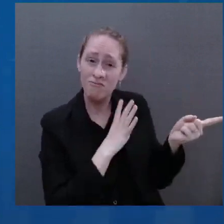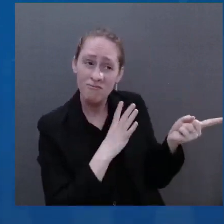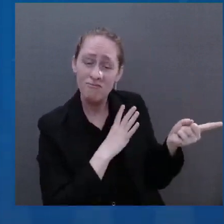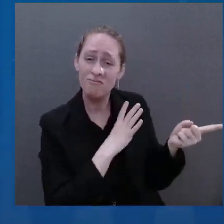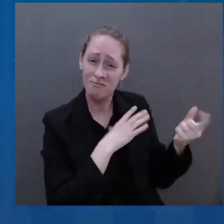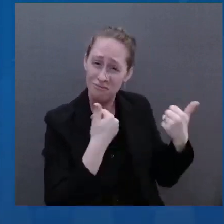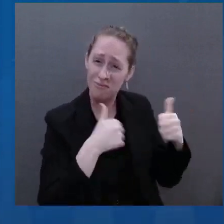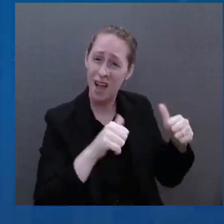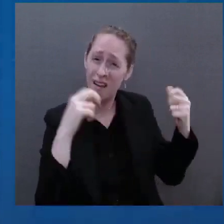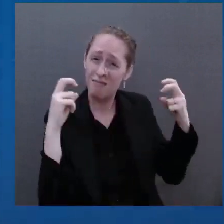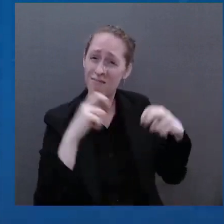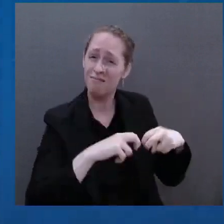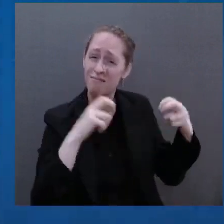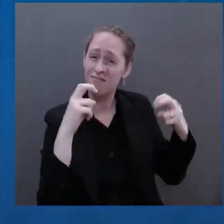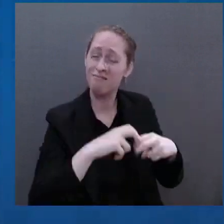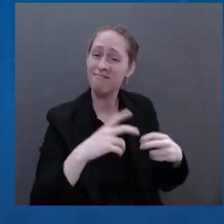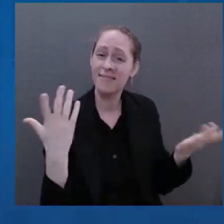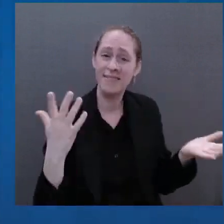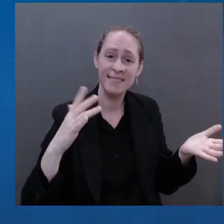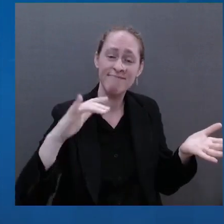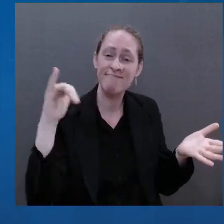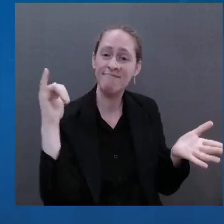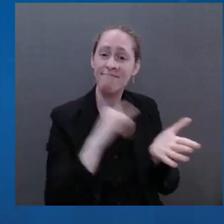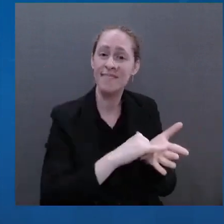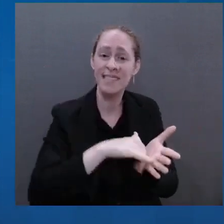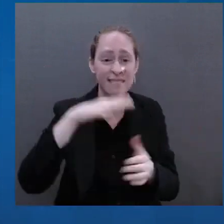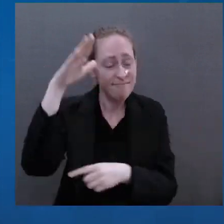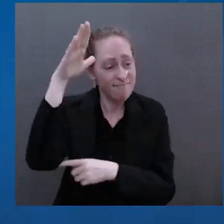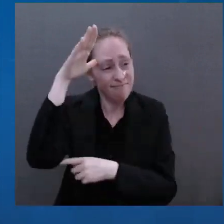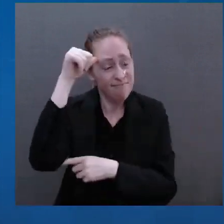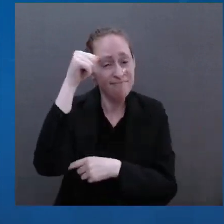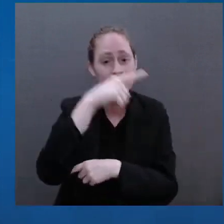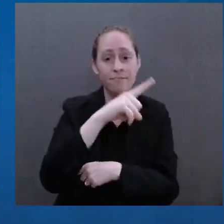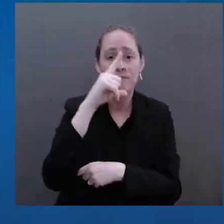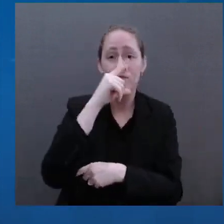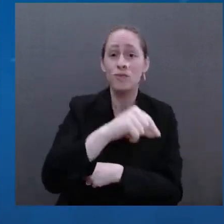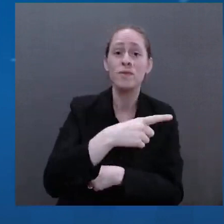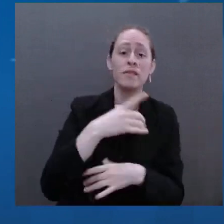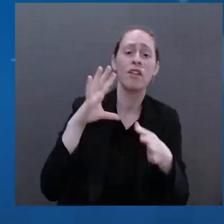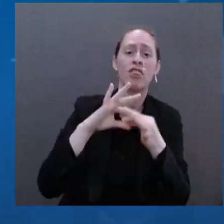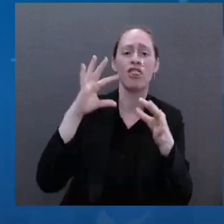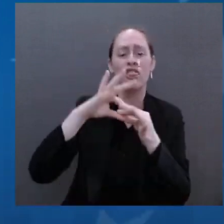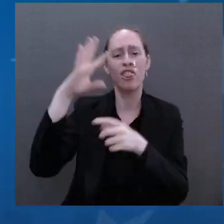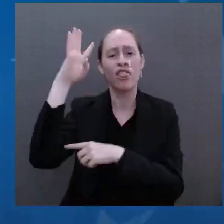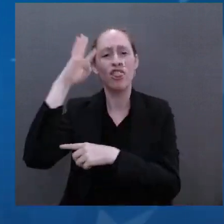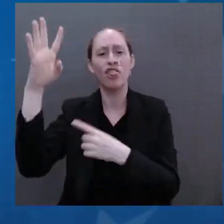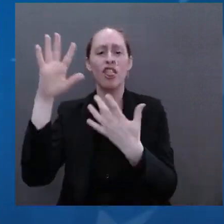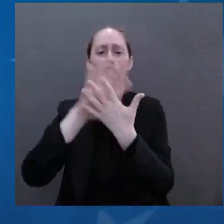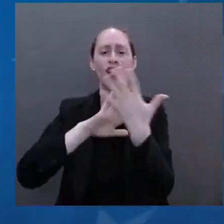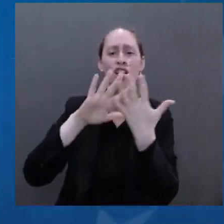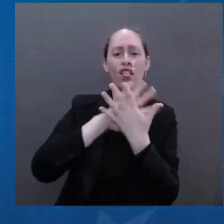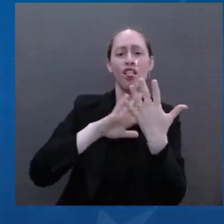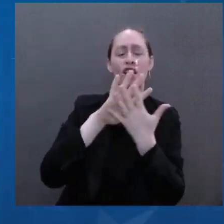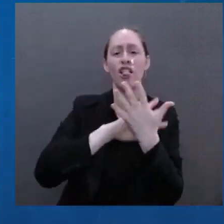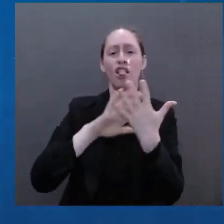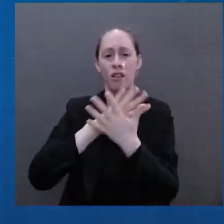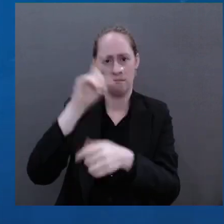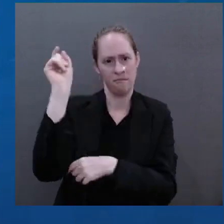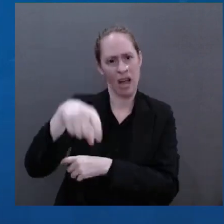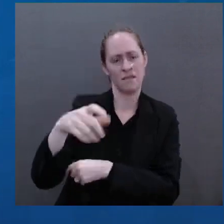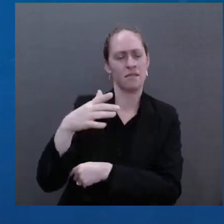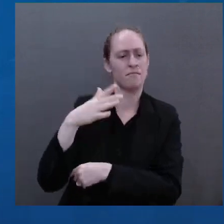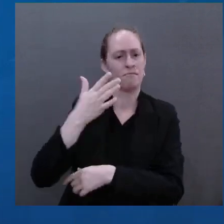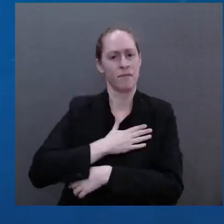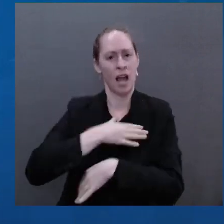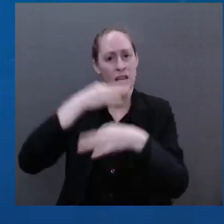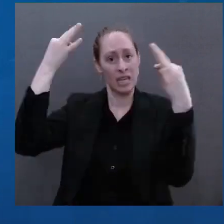with lies and ultimatums. Russia was bent on violence from the start. I know not all of you believe me